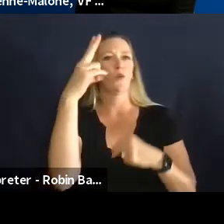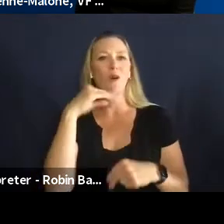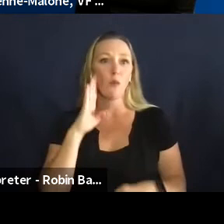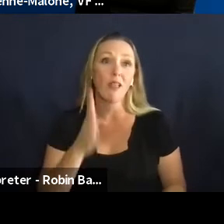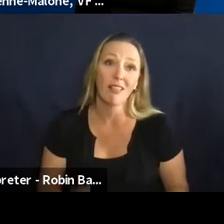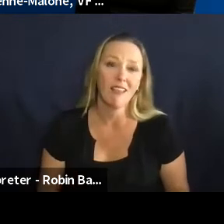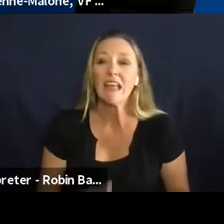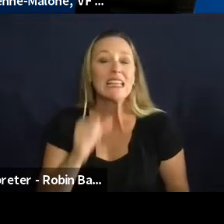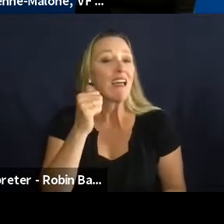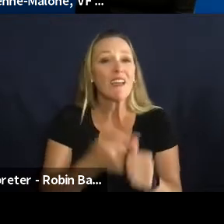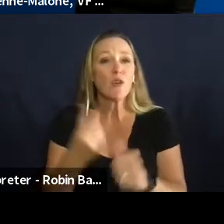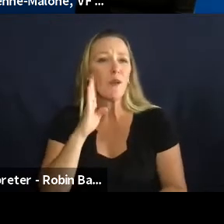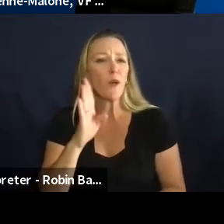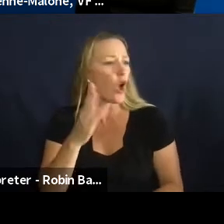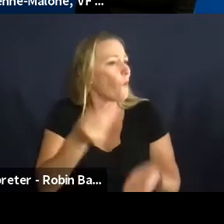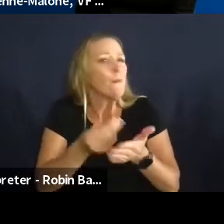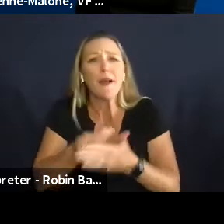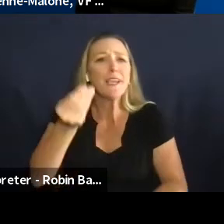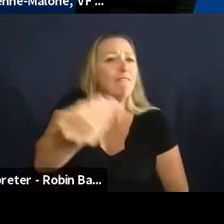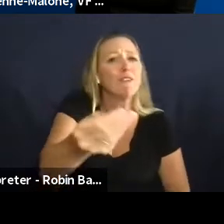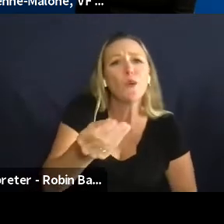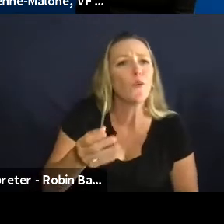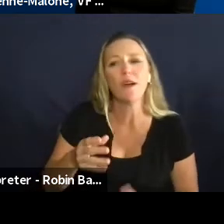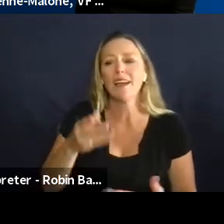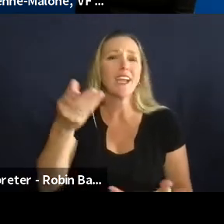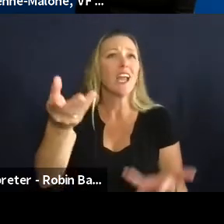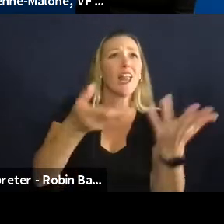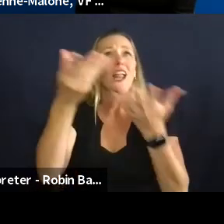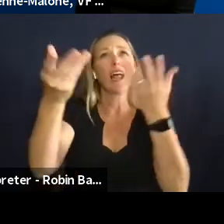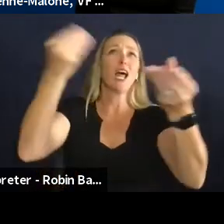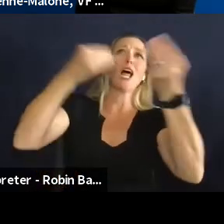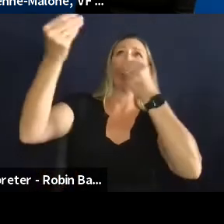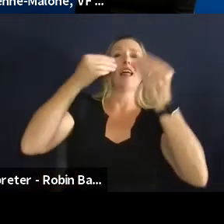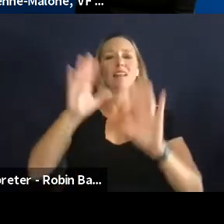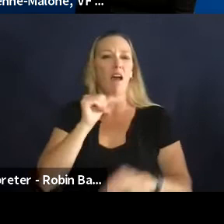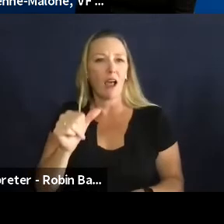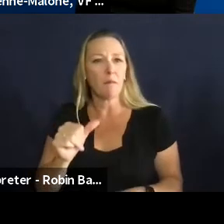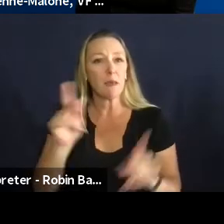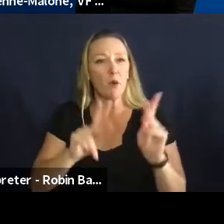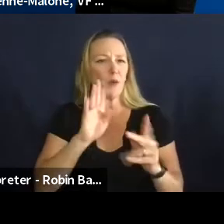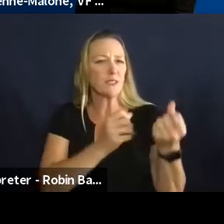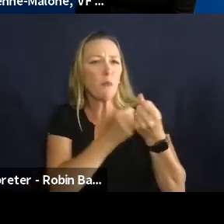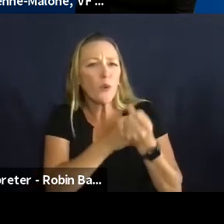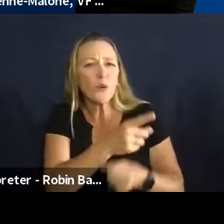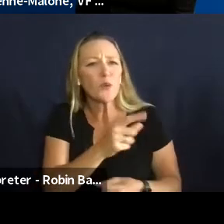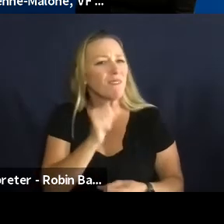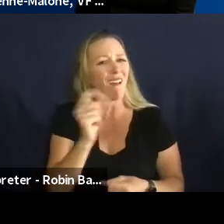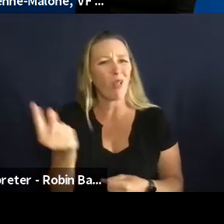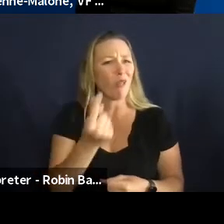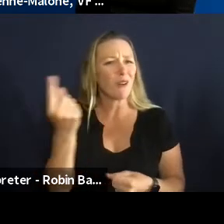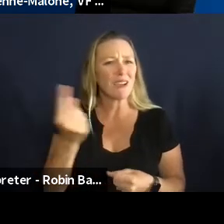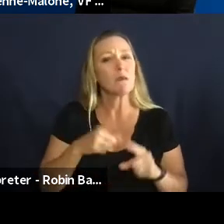to give you money not everybody is going to believe in your mission and that's fine but as long as you believe in it and you have a clear vision of what you're doing